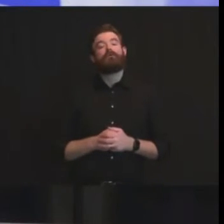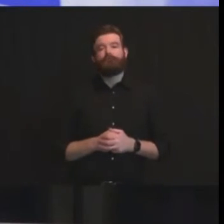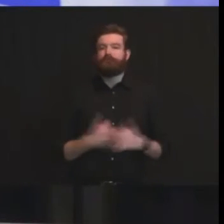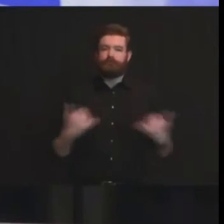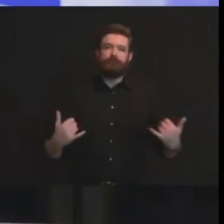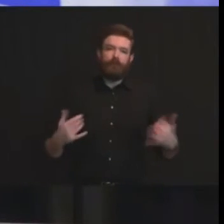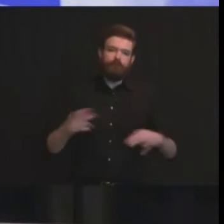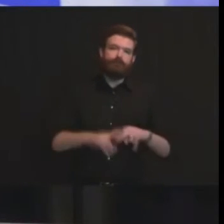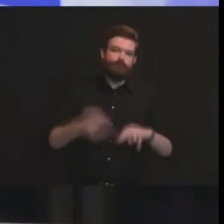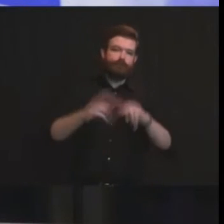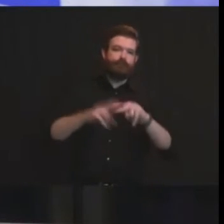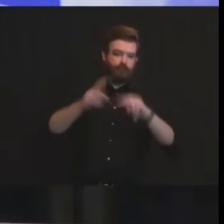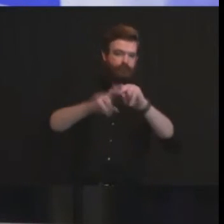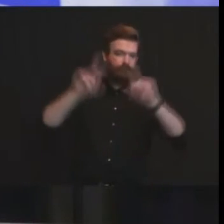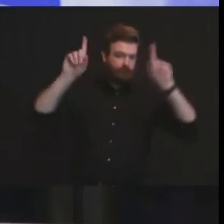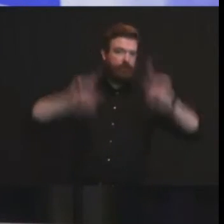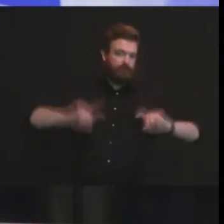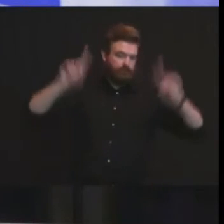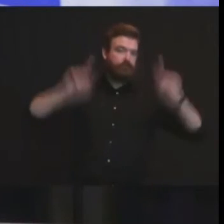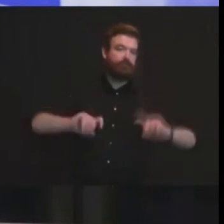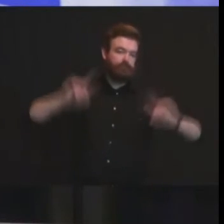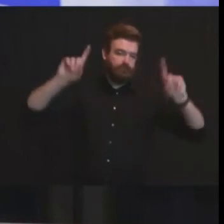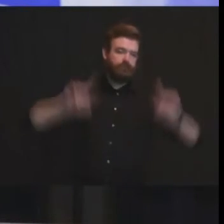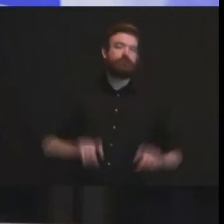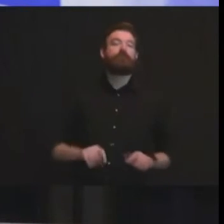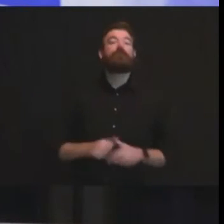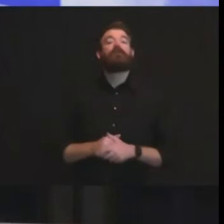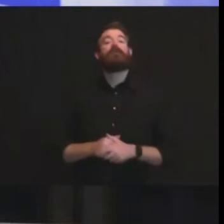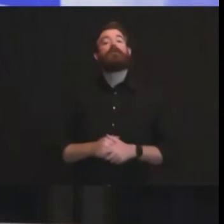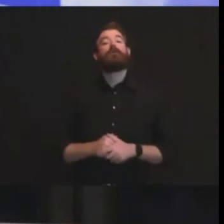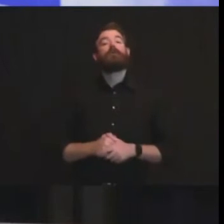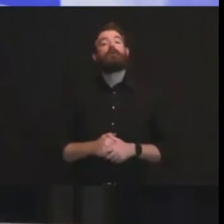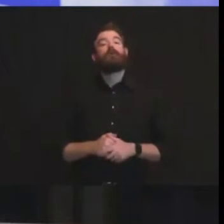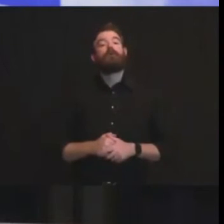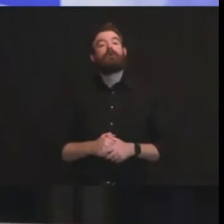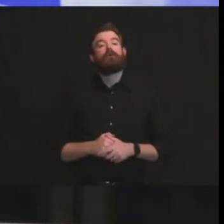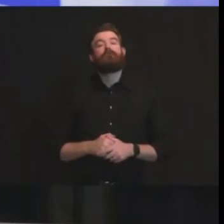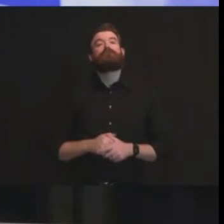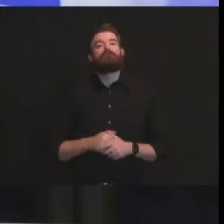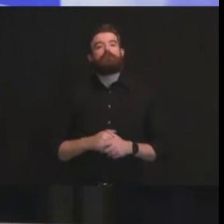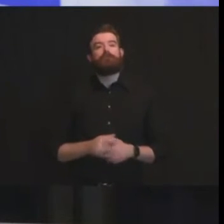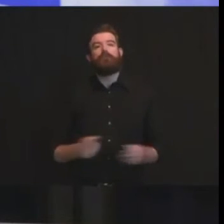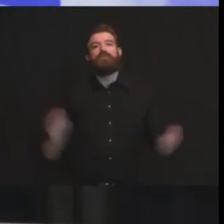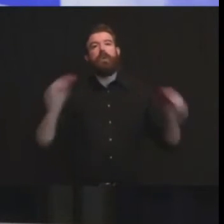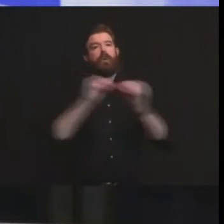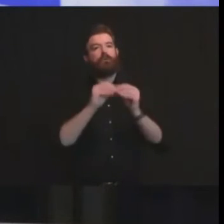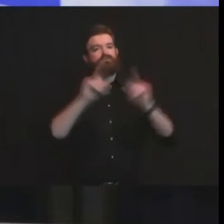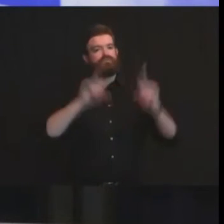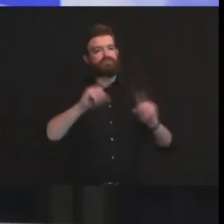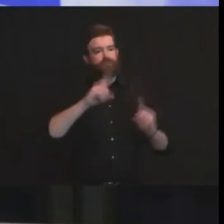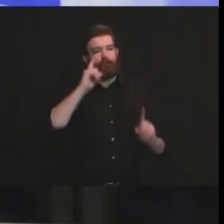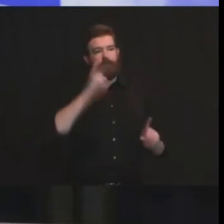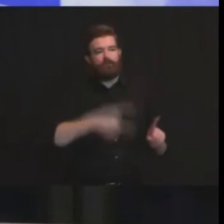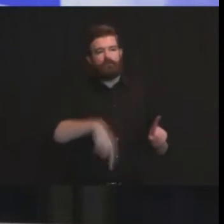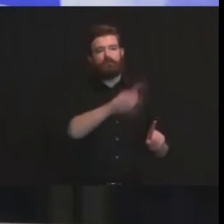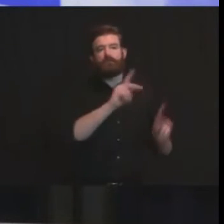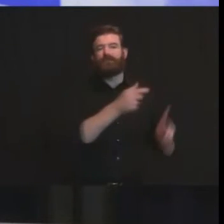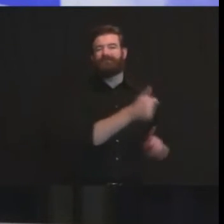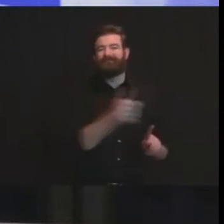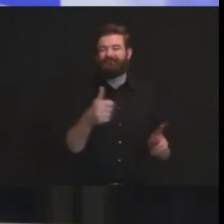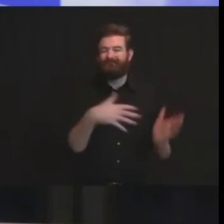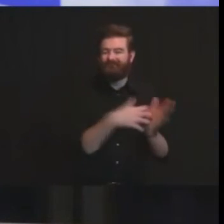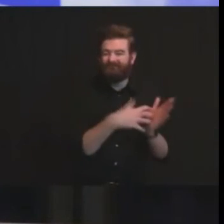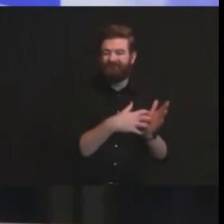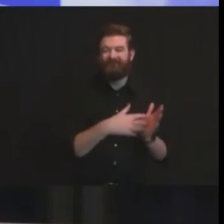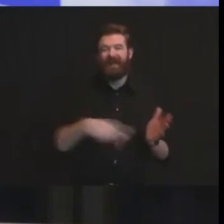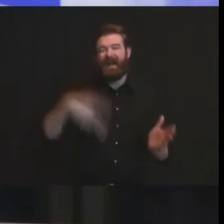particularly among our vulnerable populations and areas of the state that are seeing rapidly increasing cases